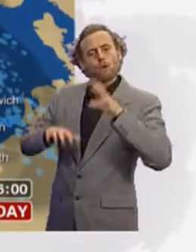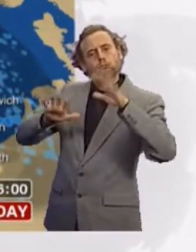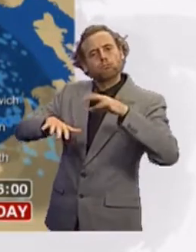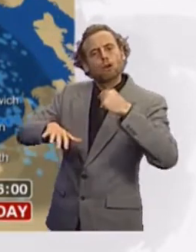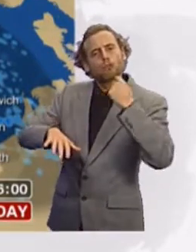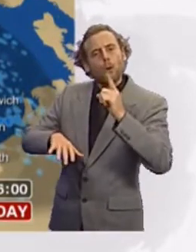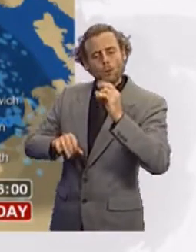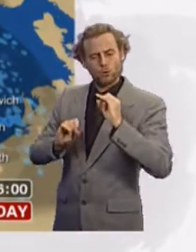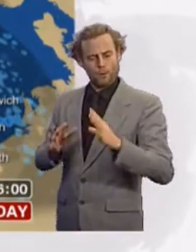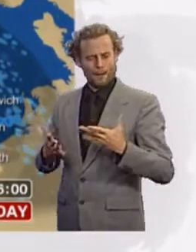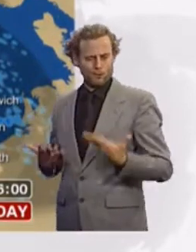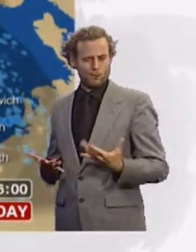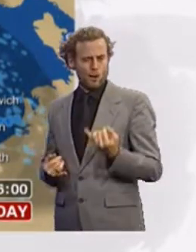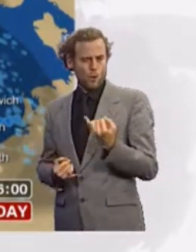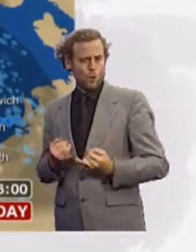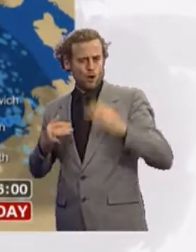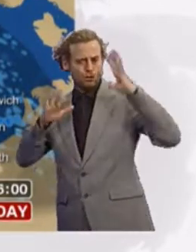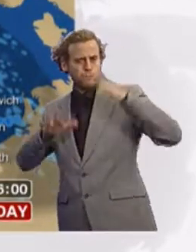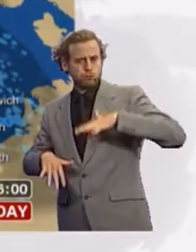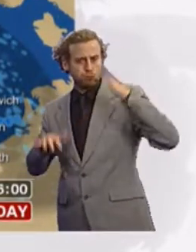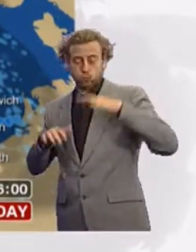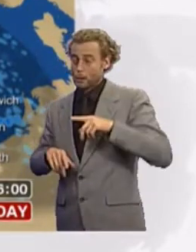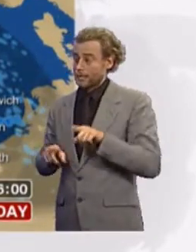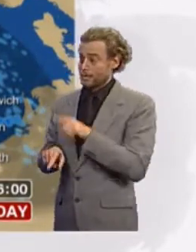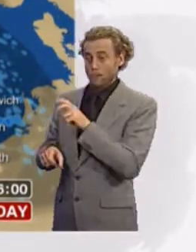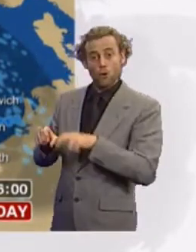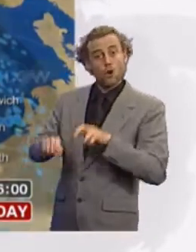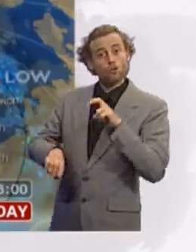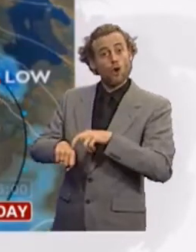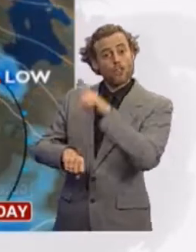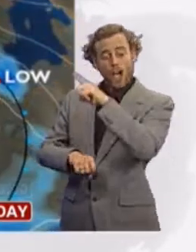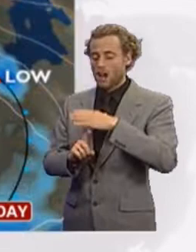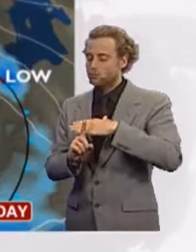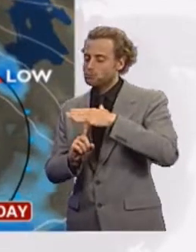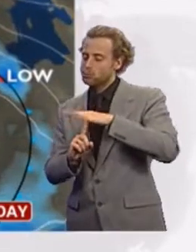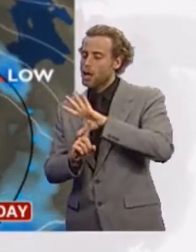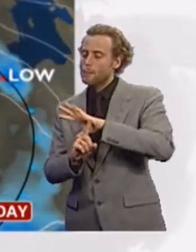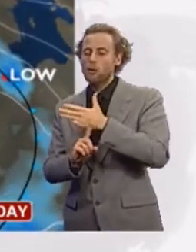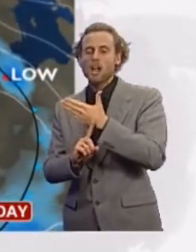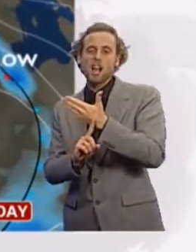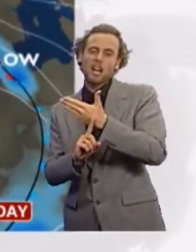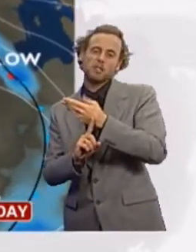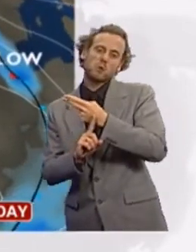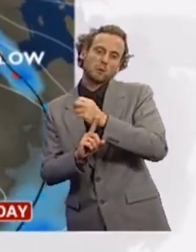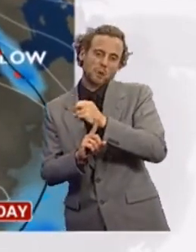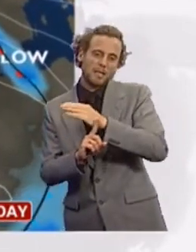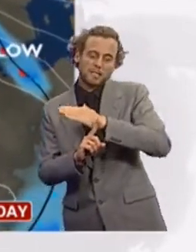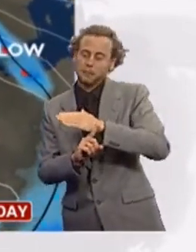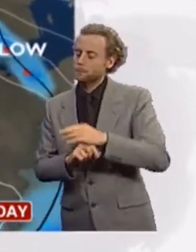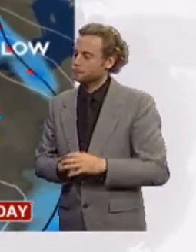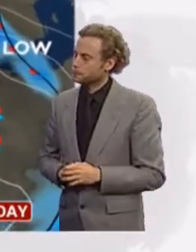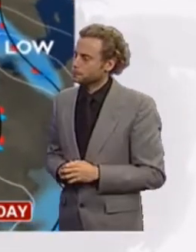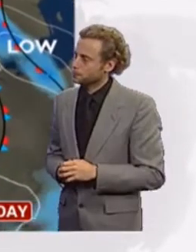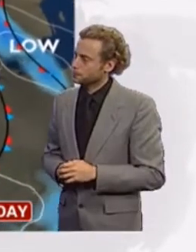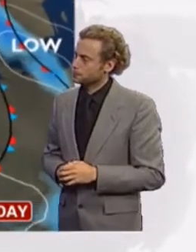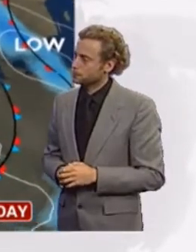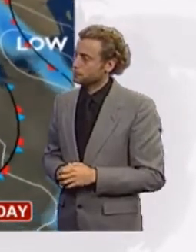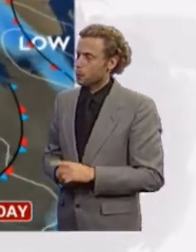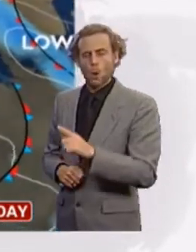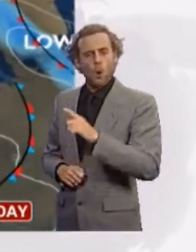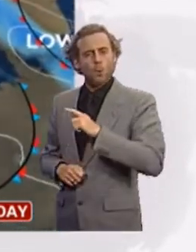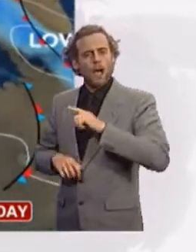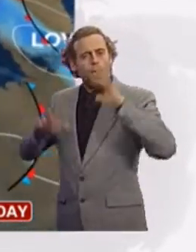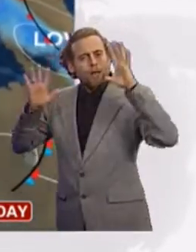conditions throughout will be across the south-west and through Northern Ireland, where temperatures will reach around 19 or 20 degrees. Now the reason for the showery weather is low pressure,